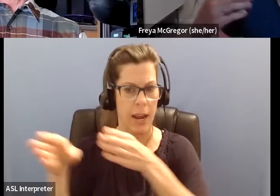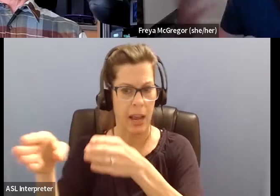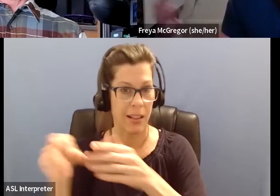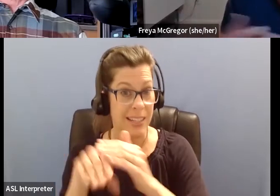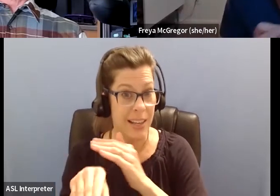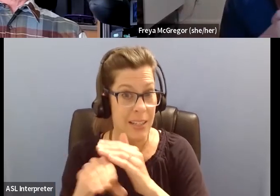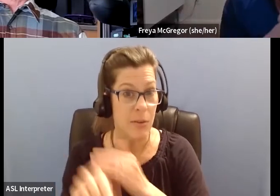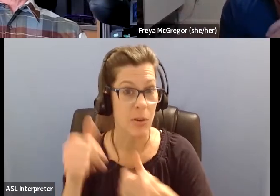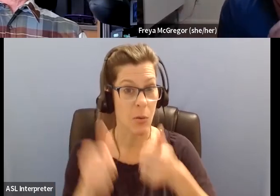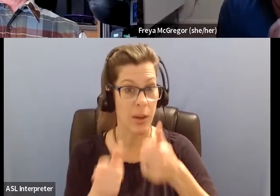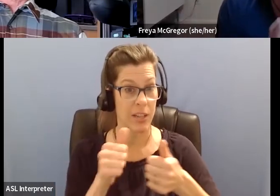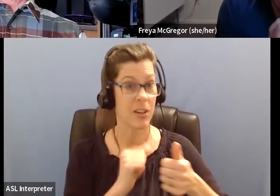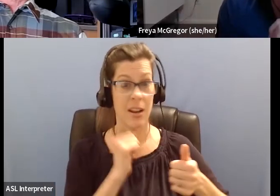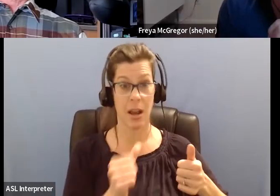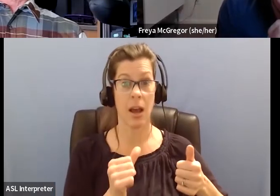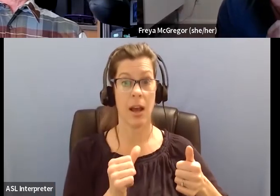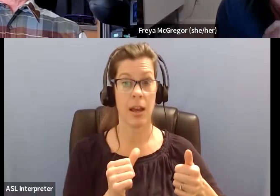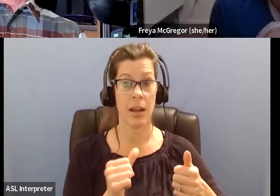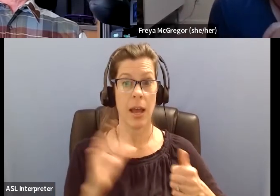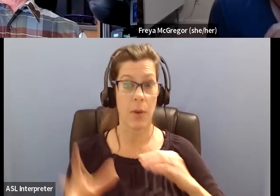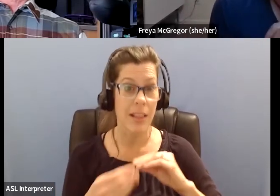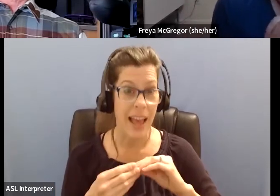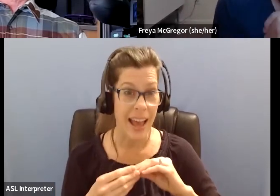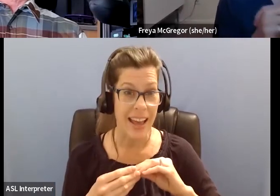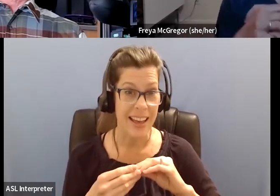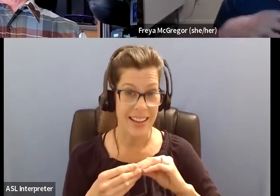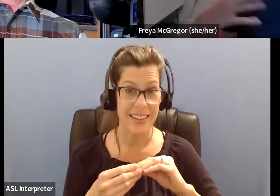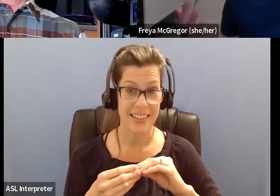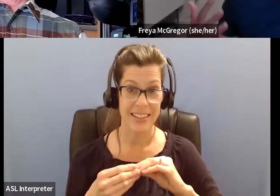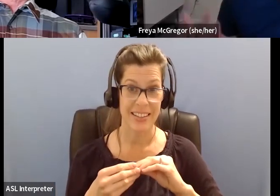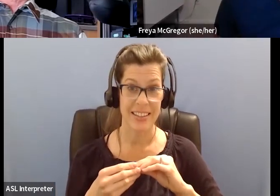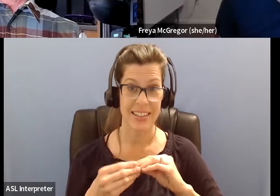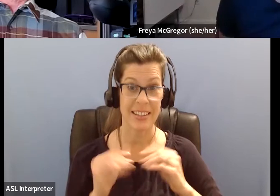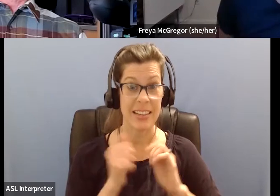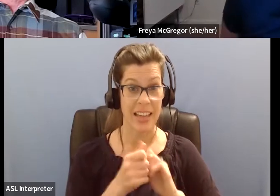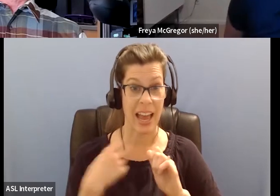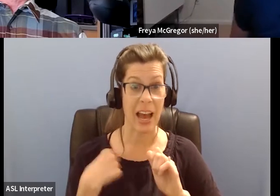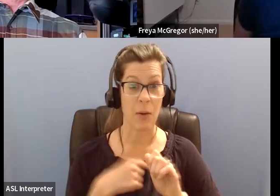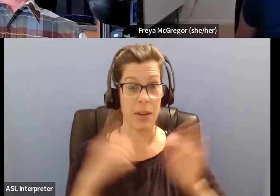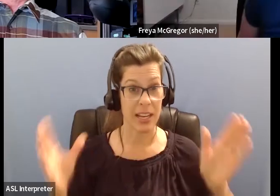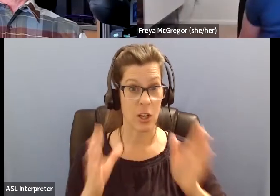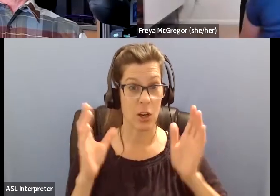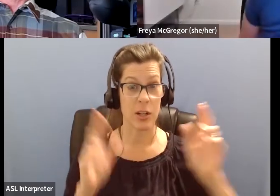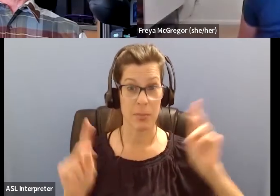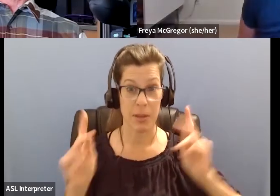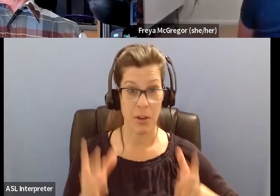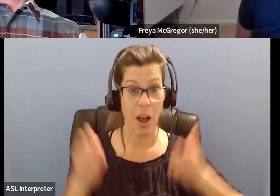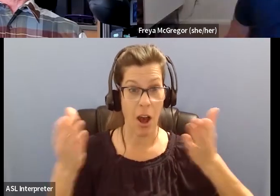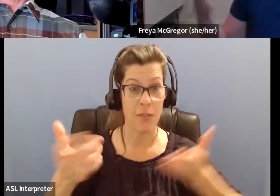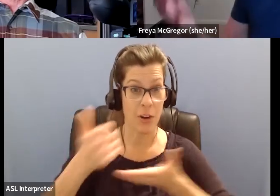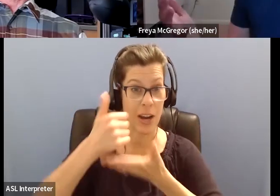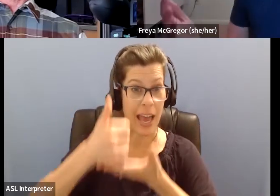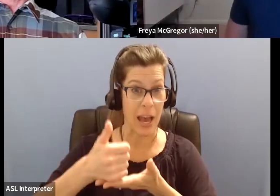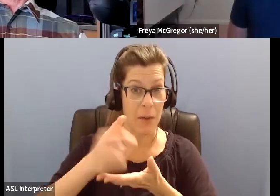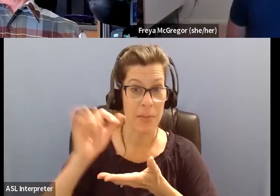to, just to, add to that answer, um, for whoever asked that question, um, the way that we encourage people to offer help, um, to